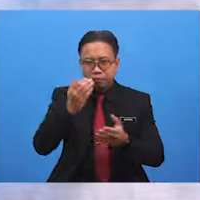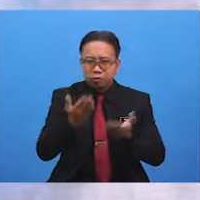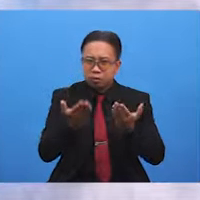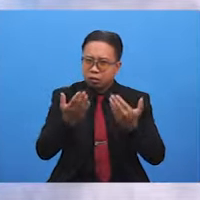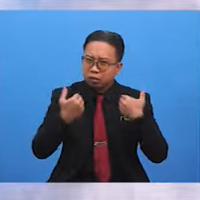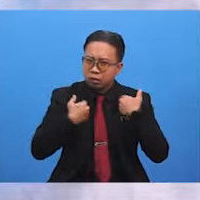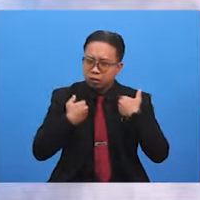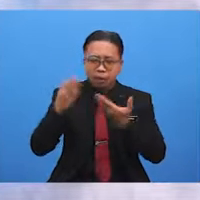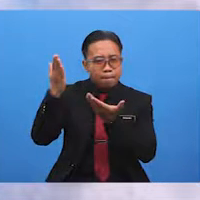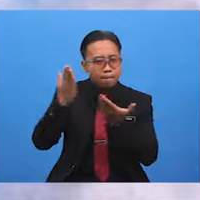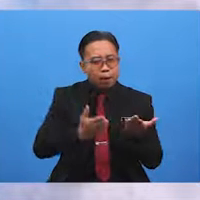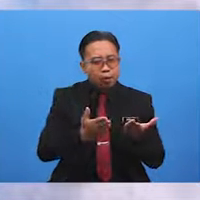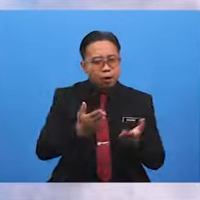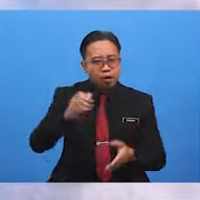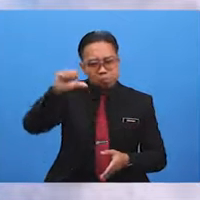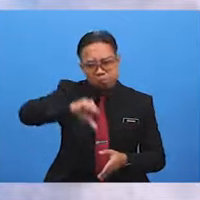bad luck.